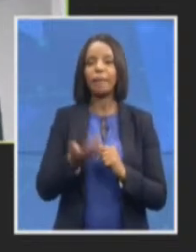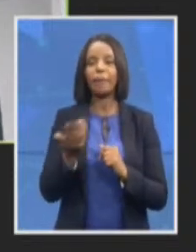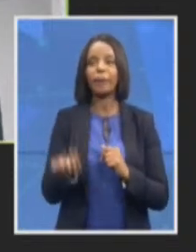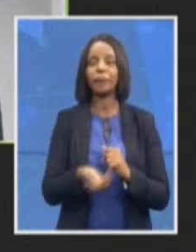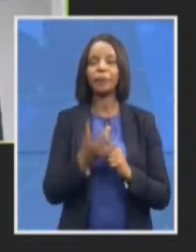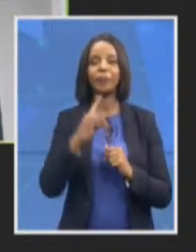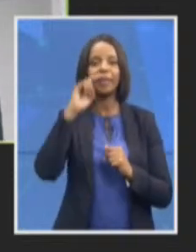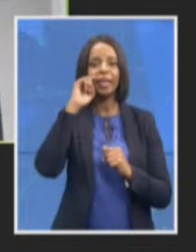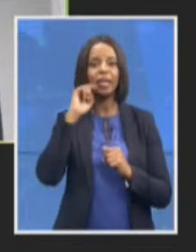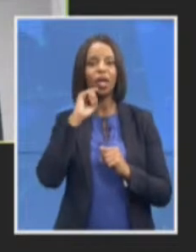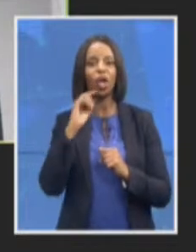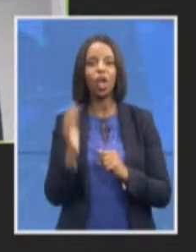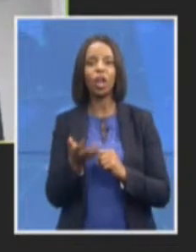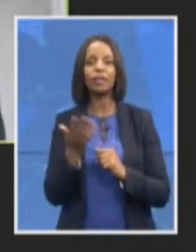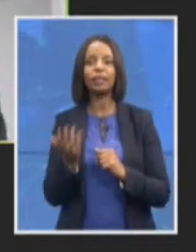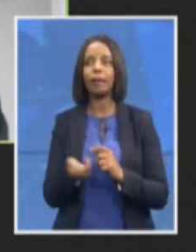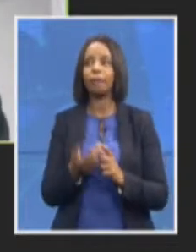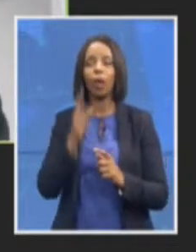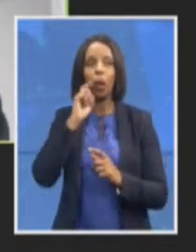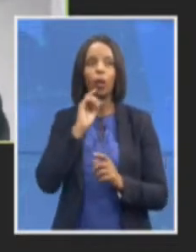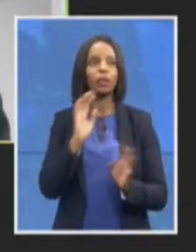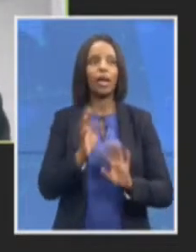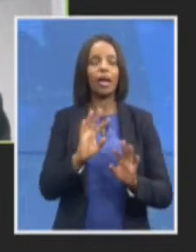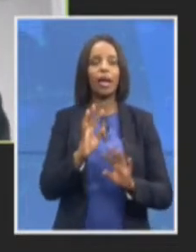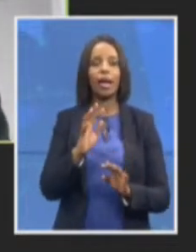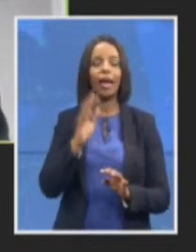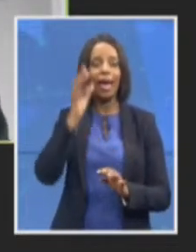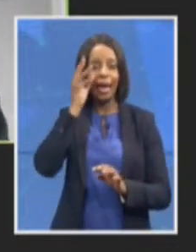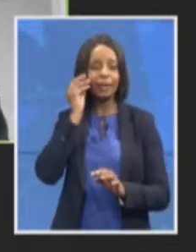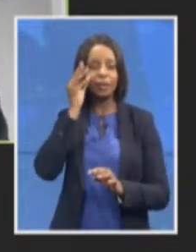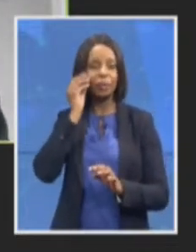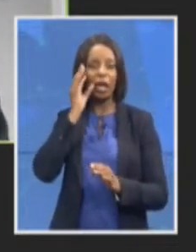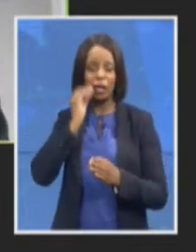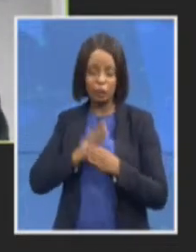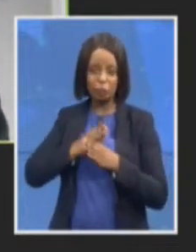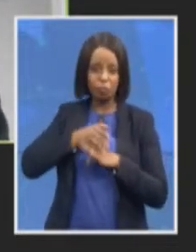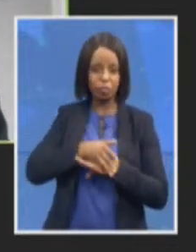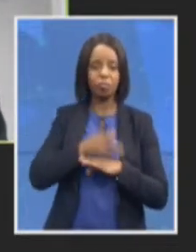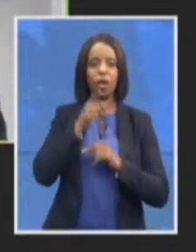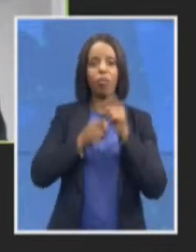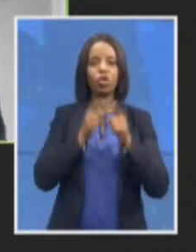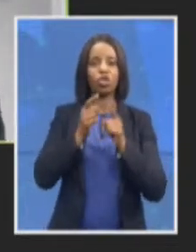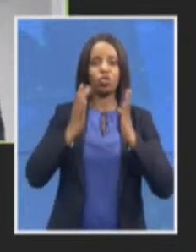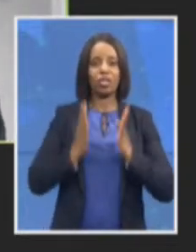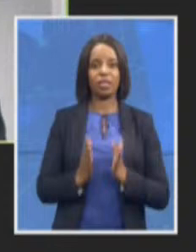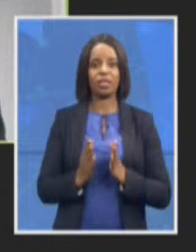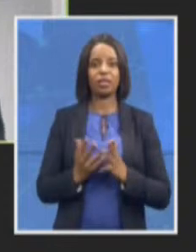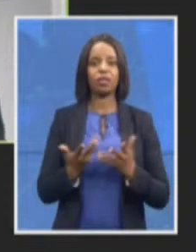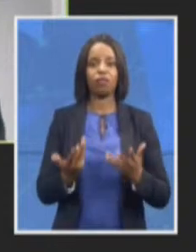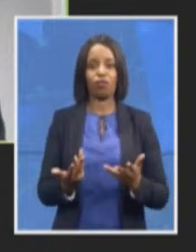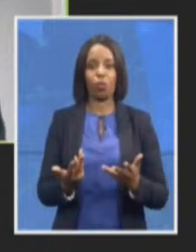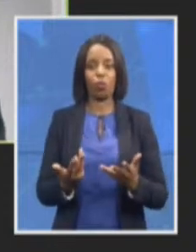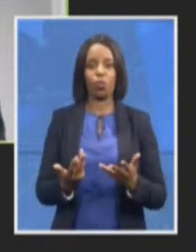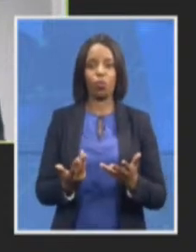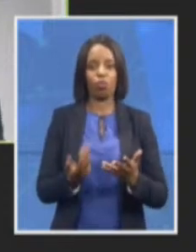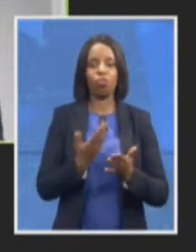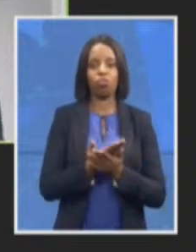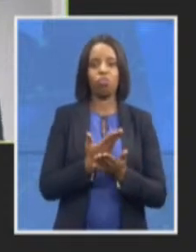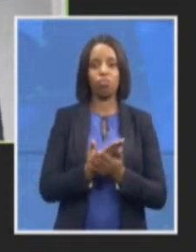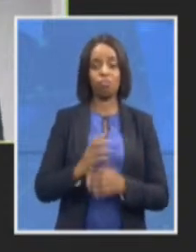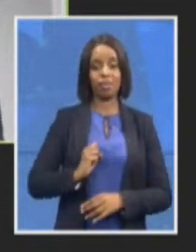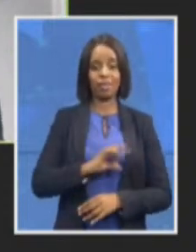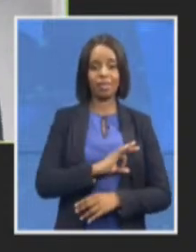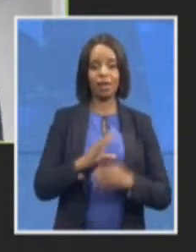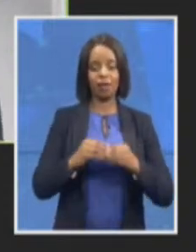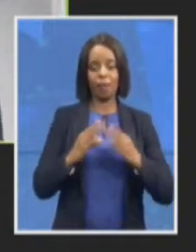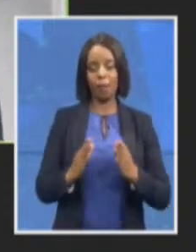retiring prosecutors to be able to mentor staff members and I just realized that I didn't deal with one question